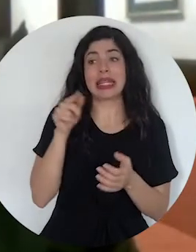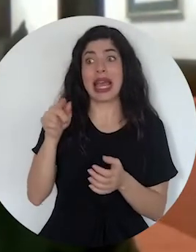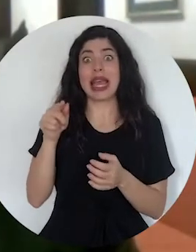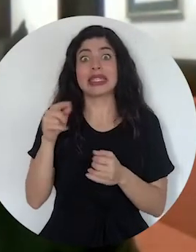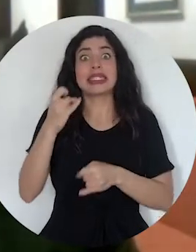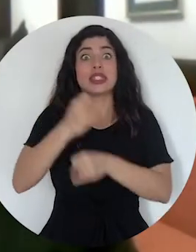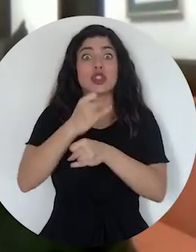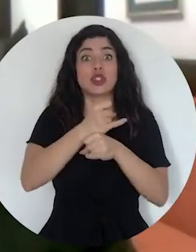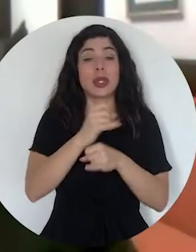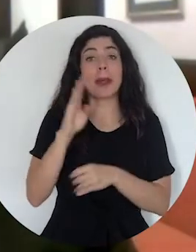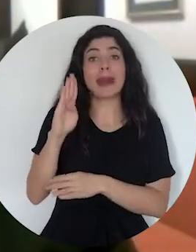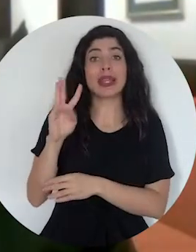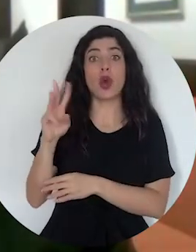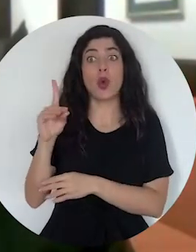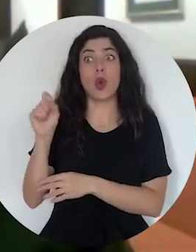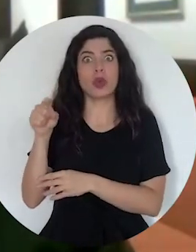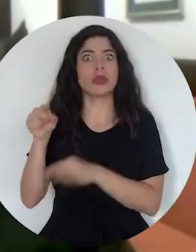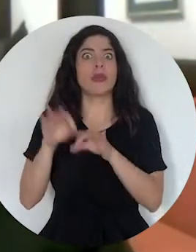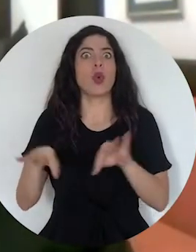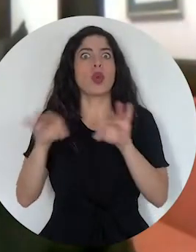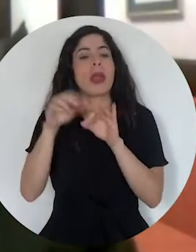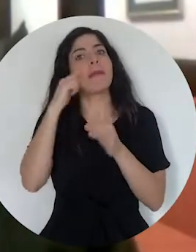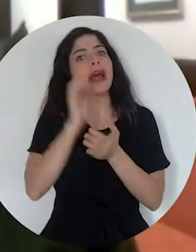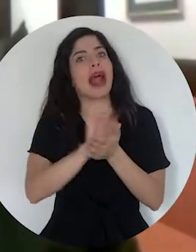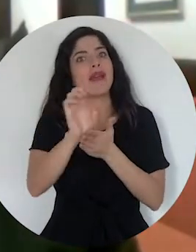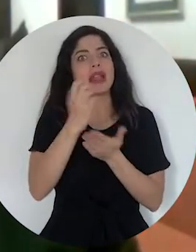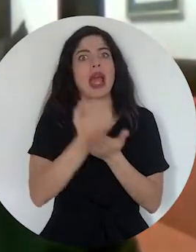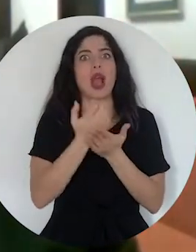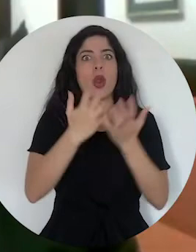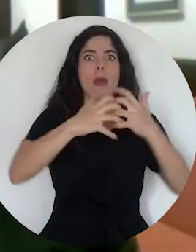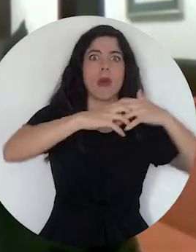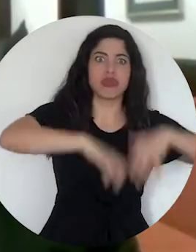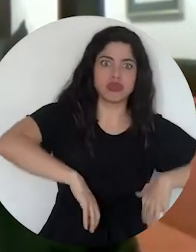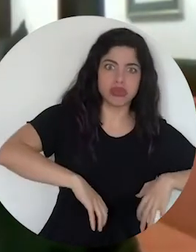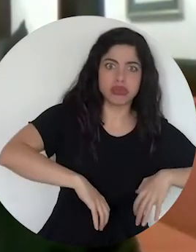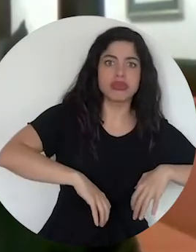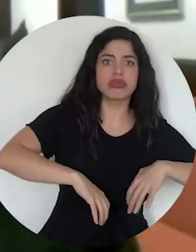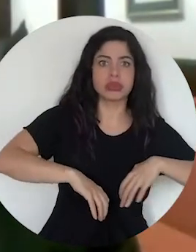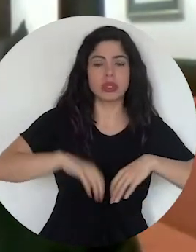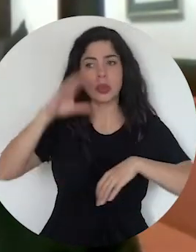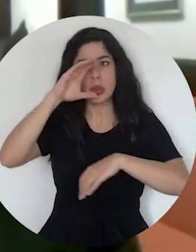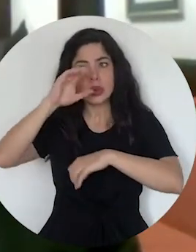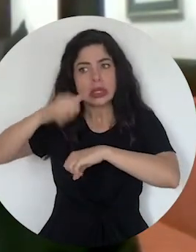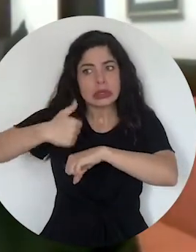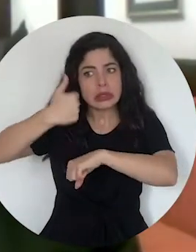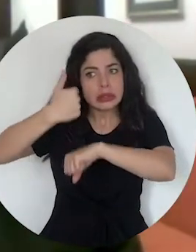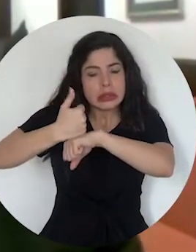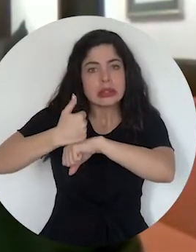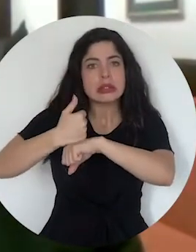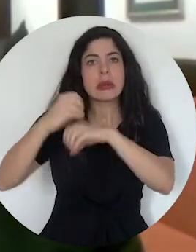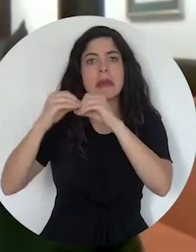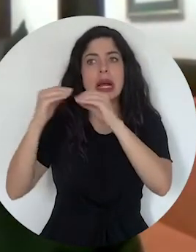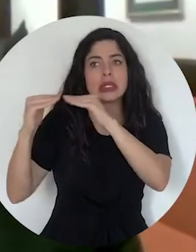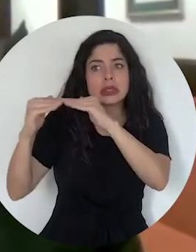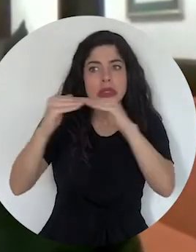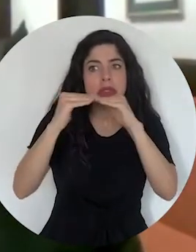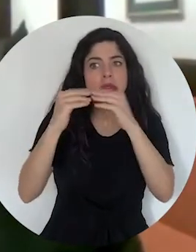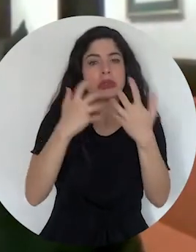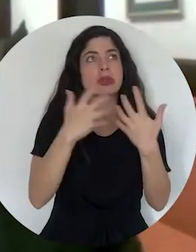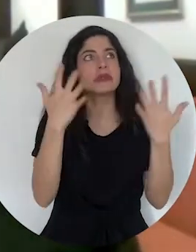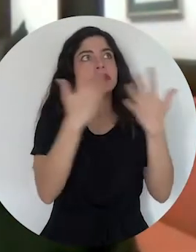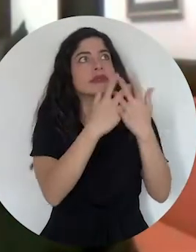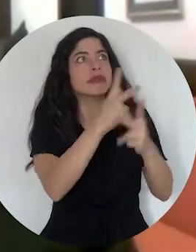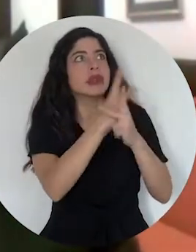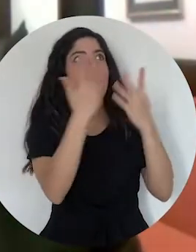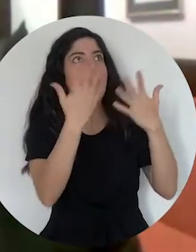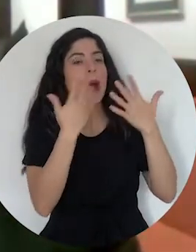of the Bretton Woods institutions in preventing economic disaster disaster and building a more equitable, sustainable,